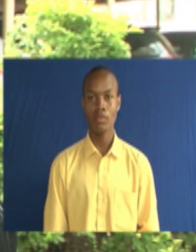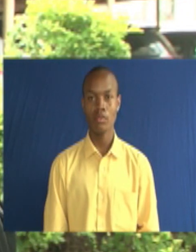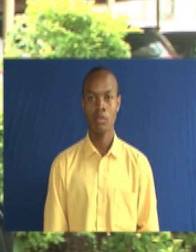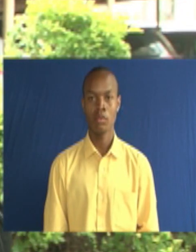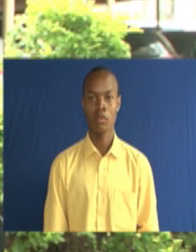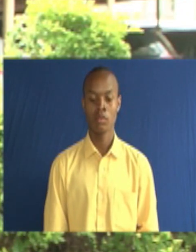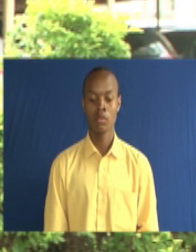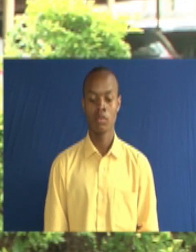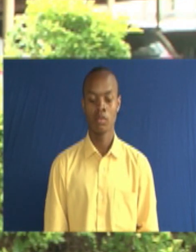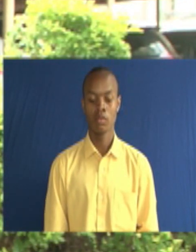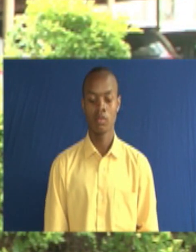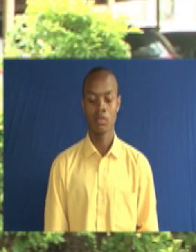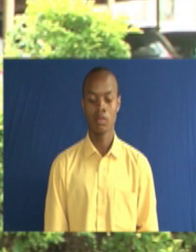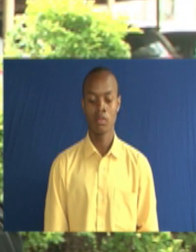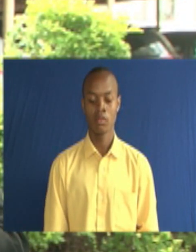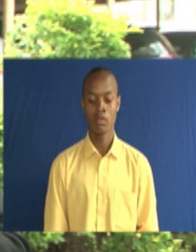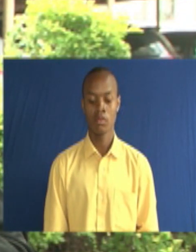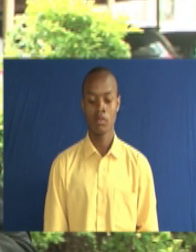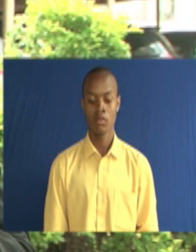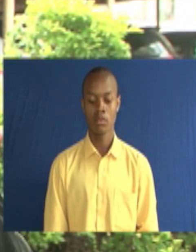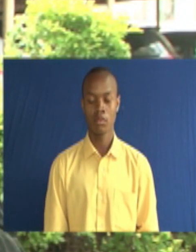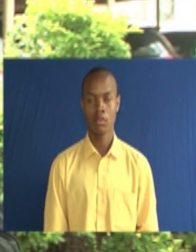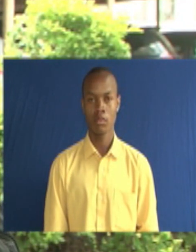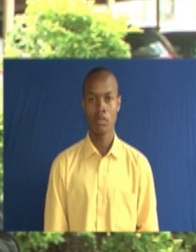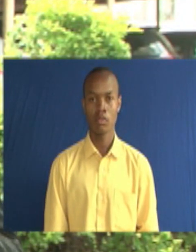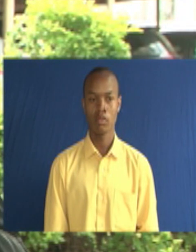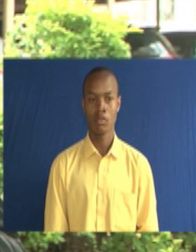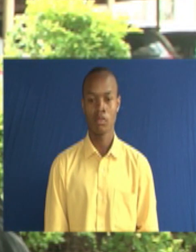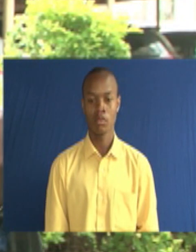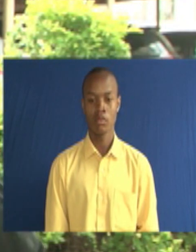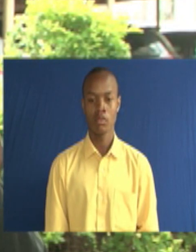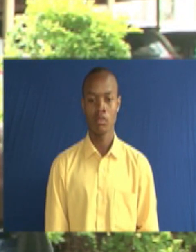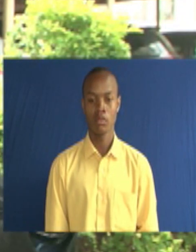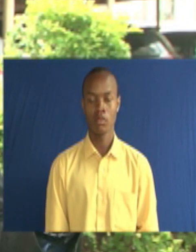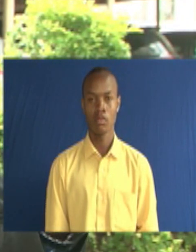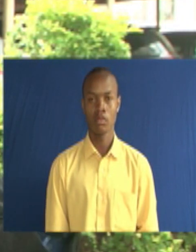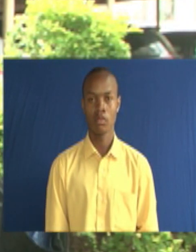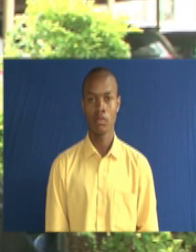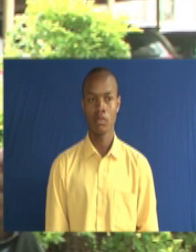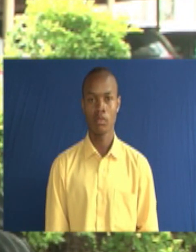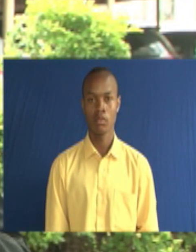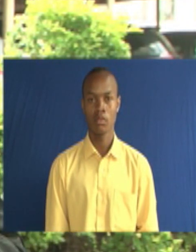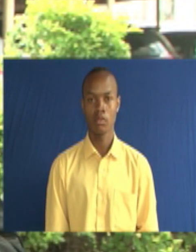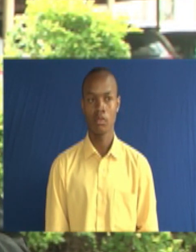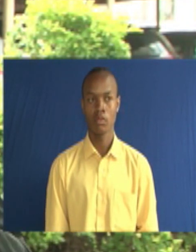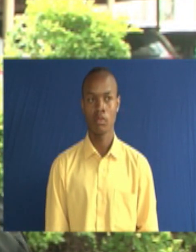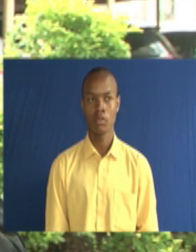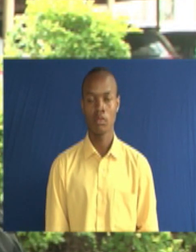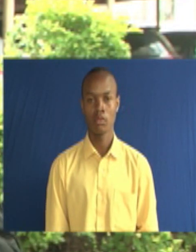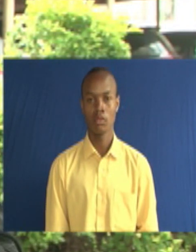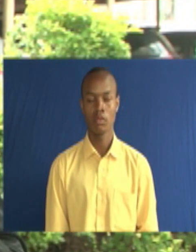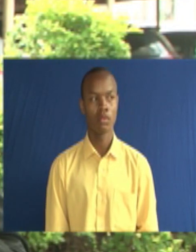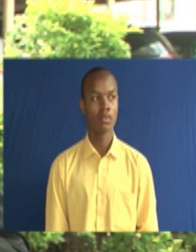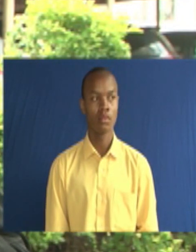So, we try to do our best out of government system, try to work with friends who,